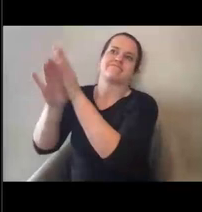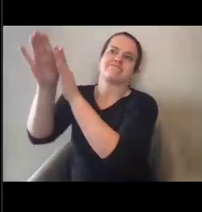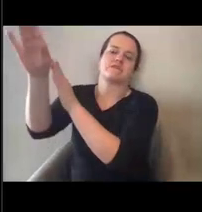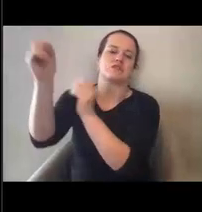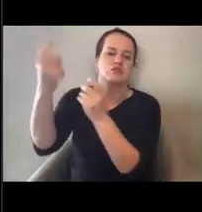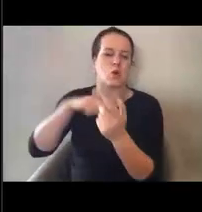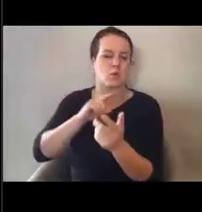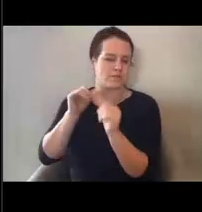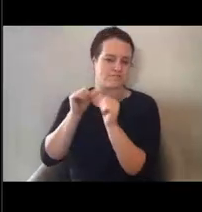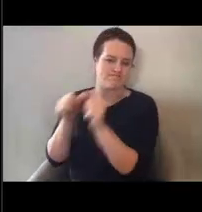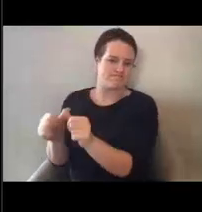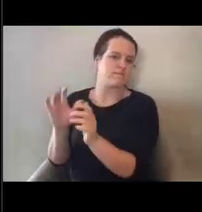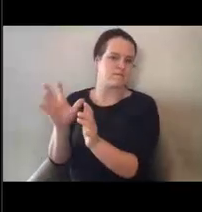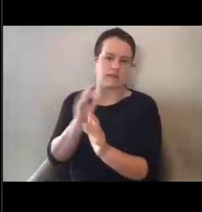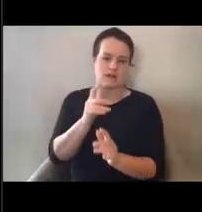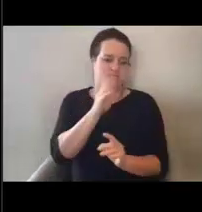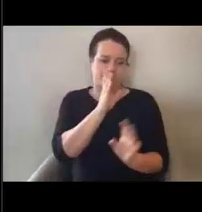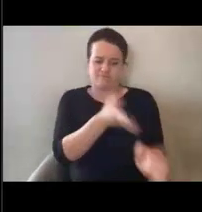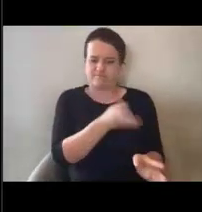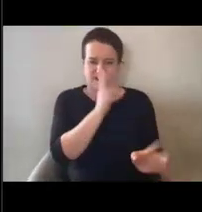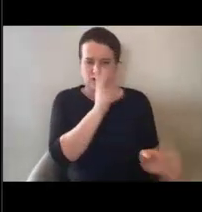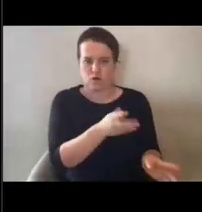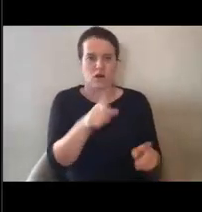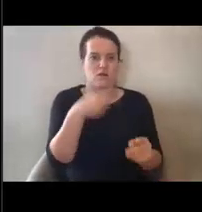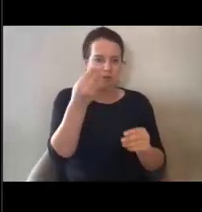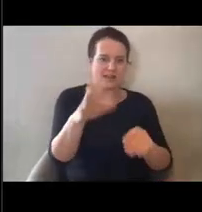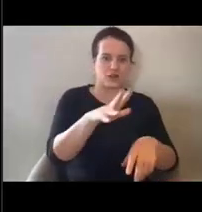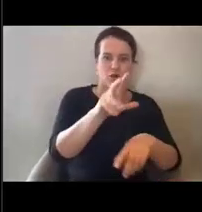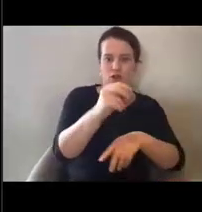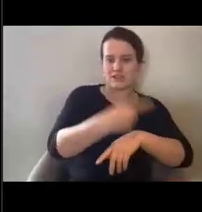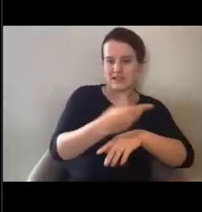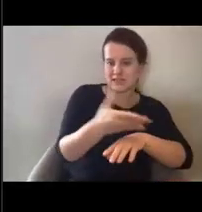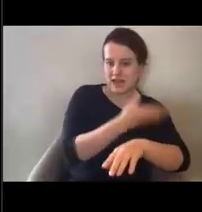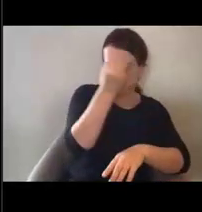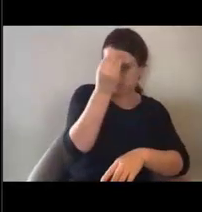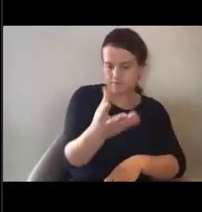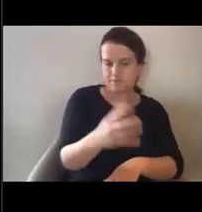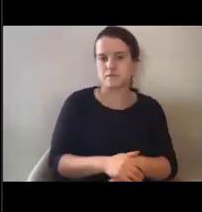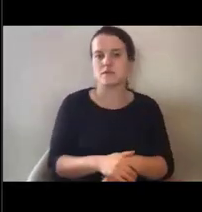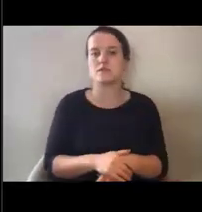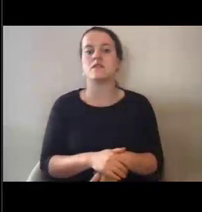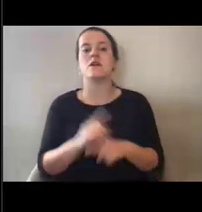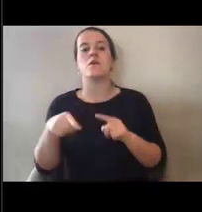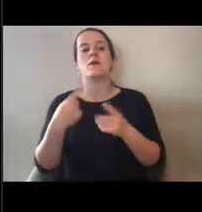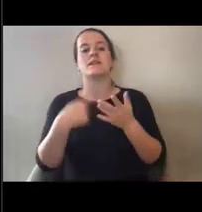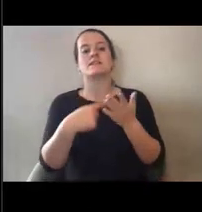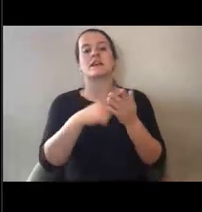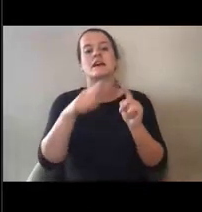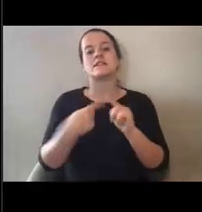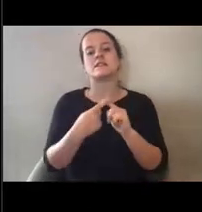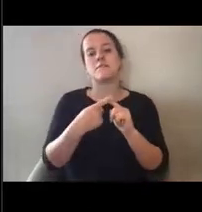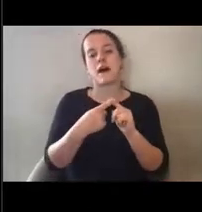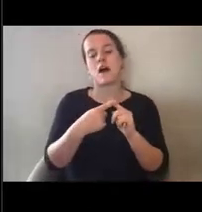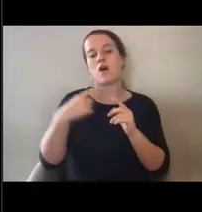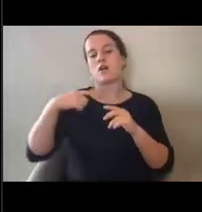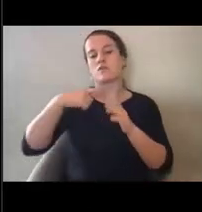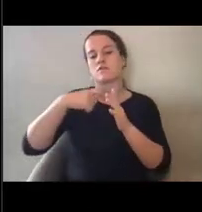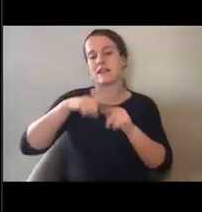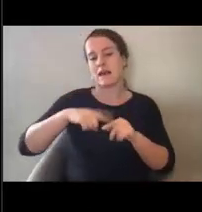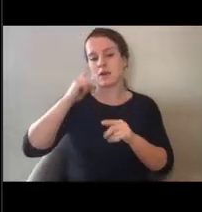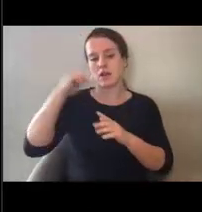So additionally, when we talk about allowability of costs, again, this is standard across all public assistance operations.